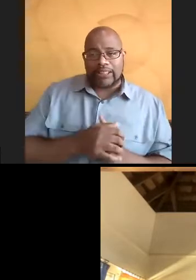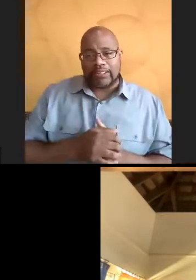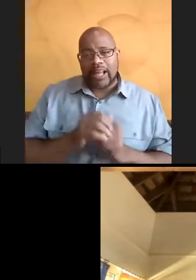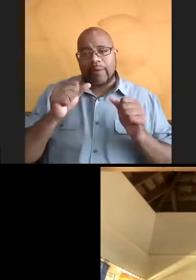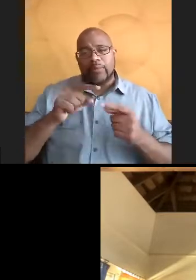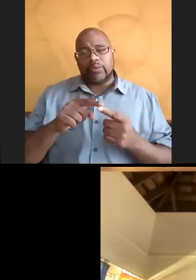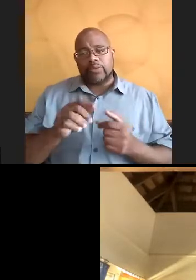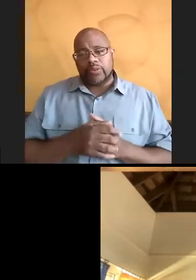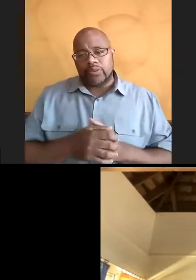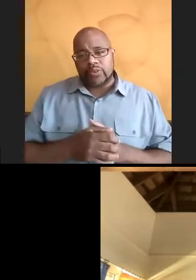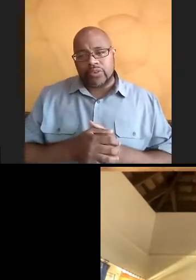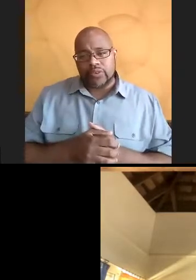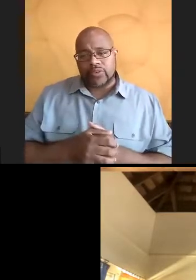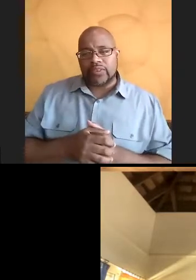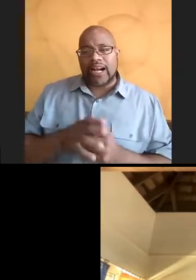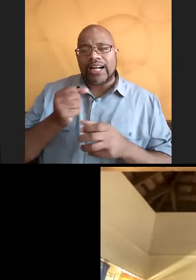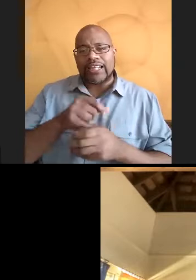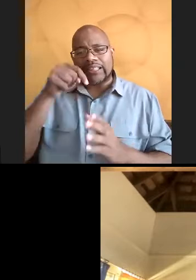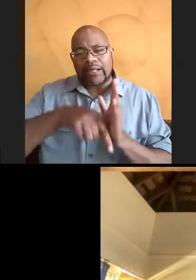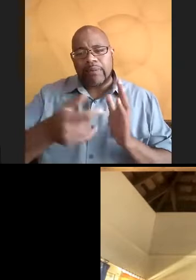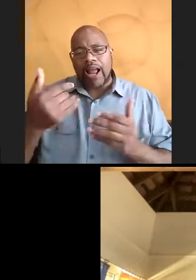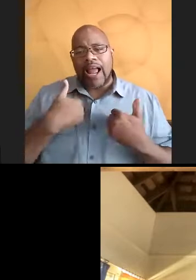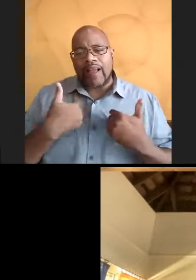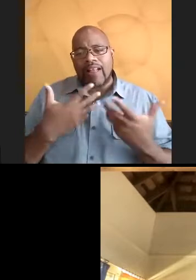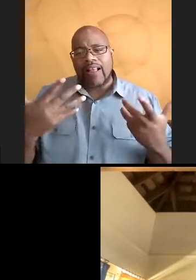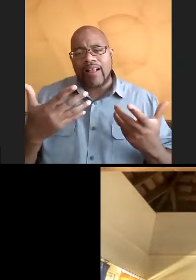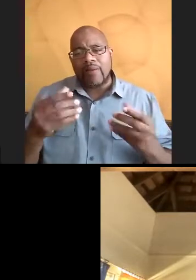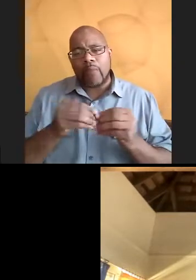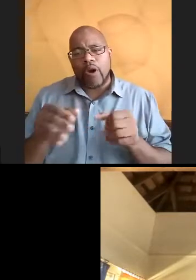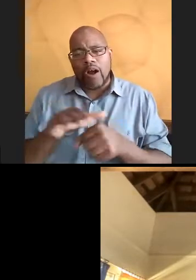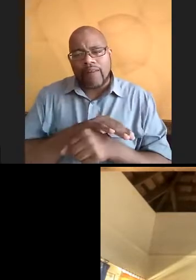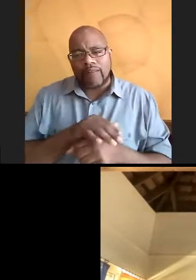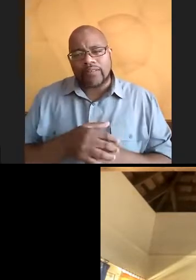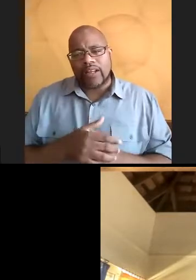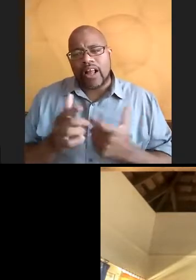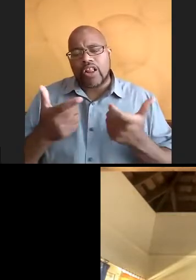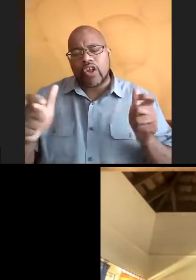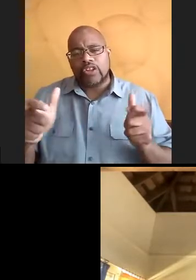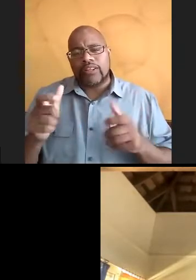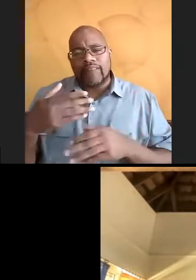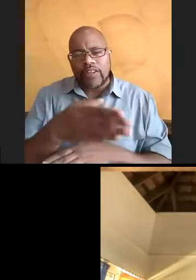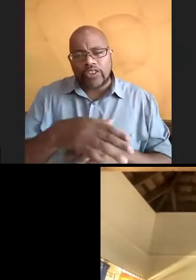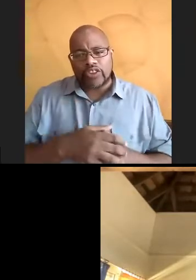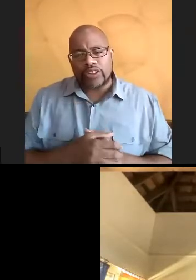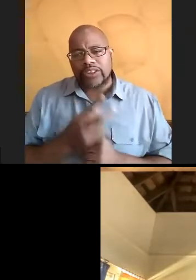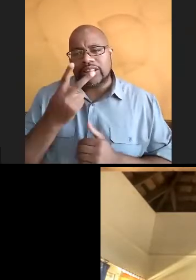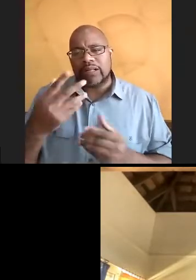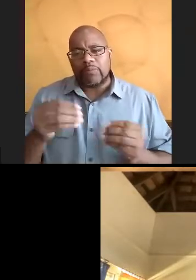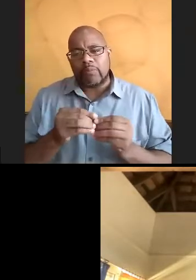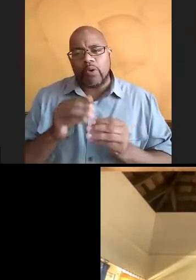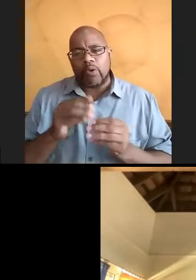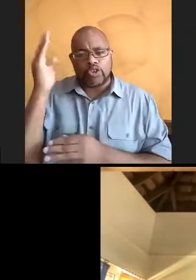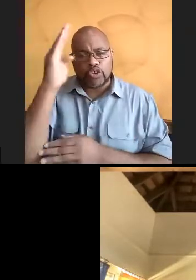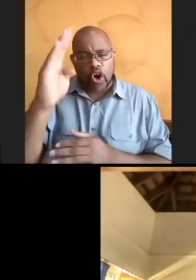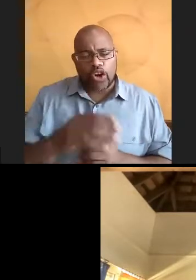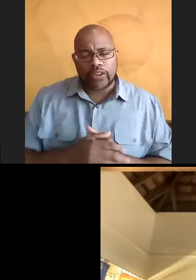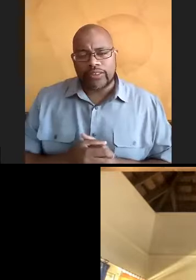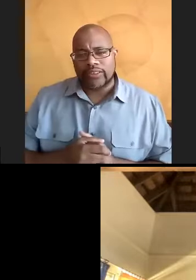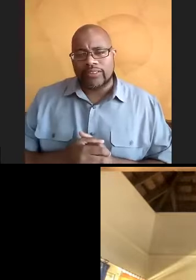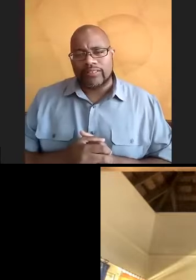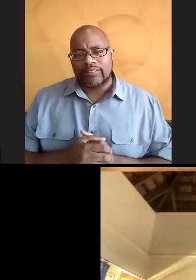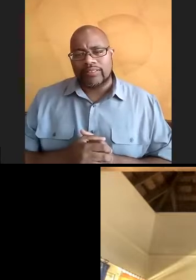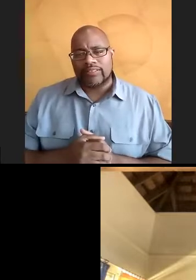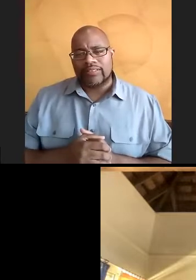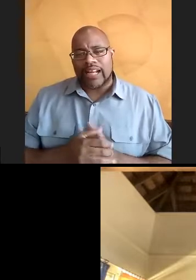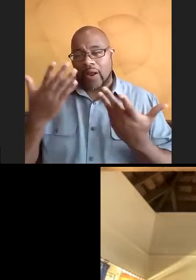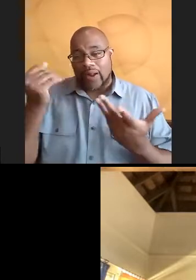go down much deeper. And they have more coral cover. There's larger fish. That's where you'll see a lot more sharks. There are a lot of sharks. And